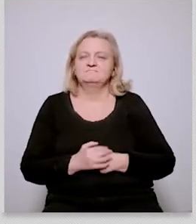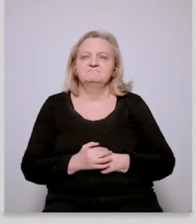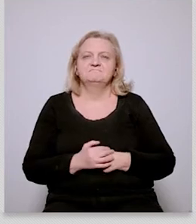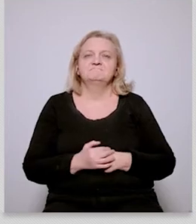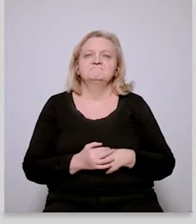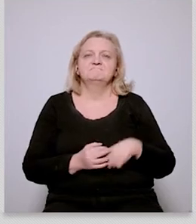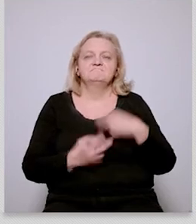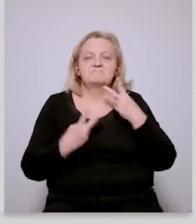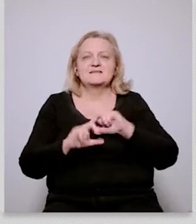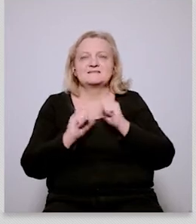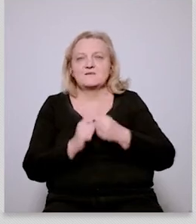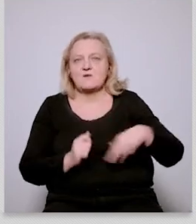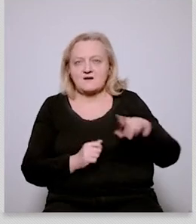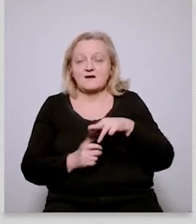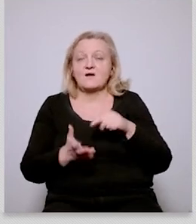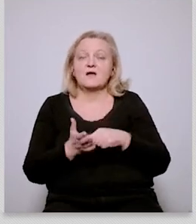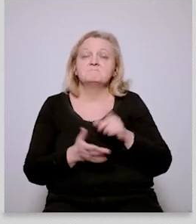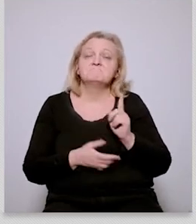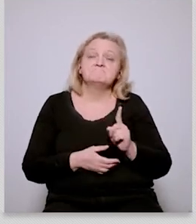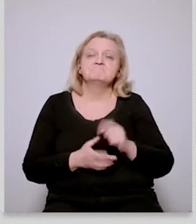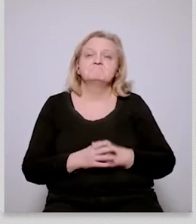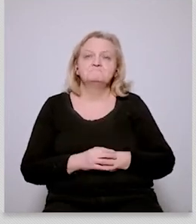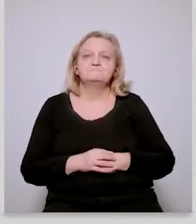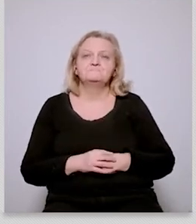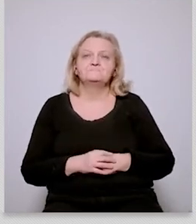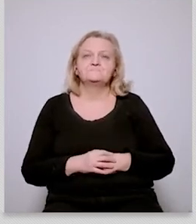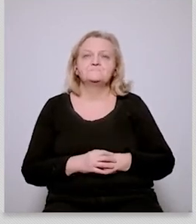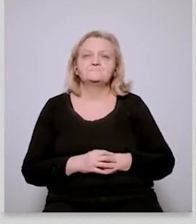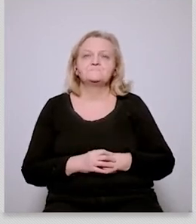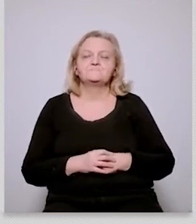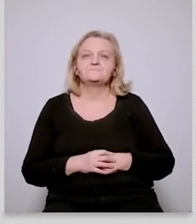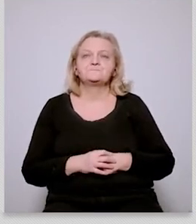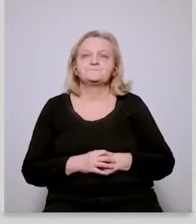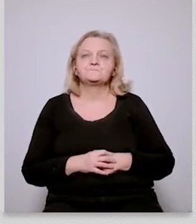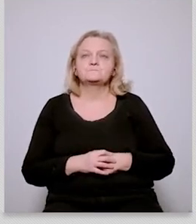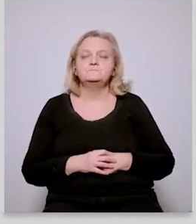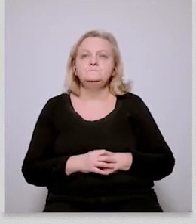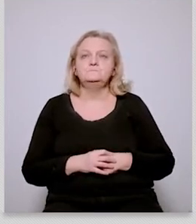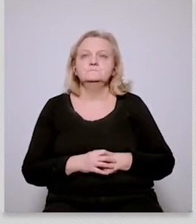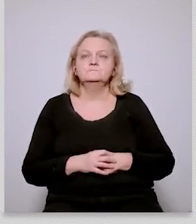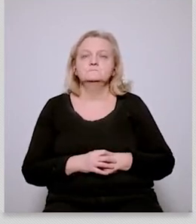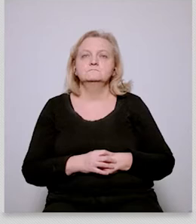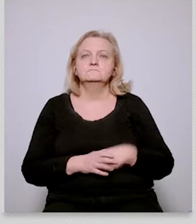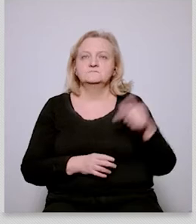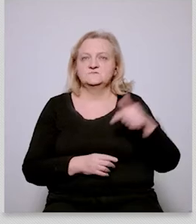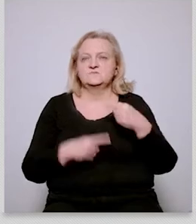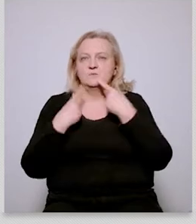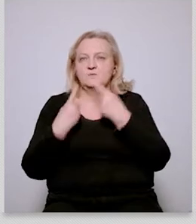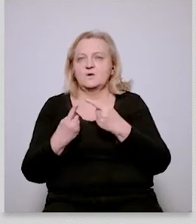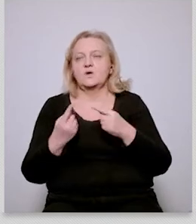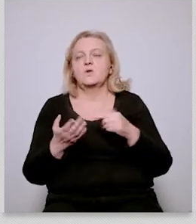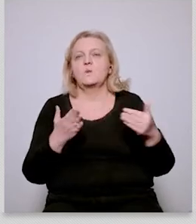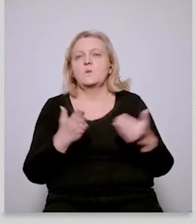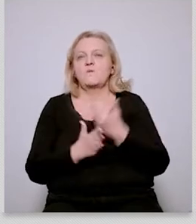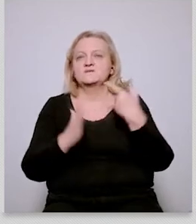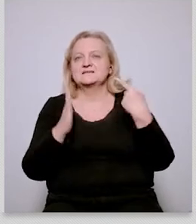perhaps maximum half true uh because at the same time i mean the new targets climate neutrality 2050 minus